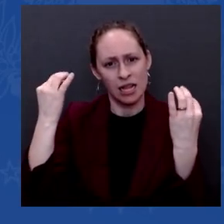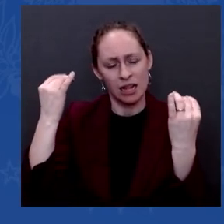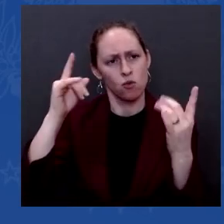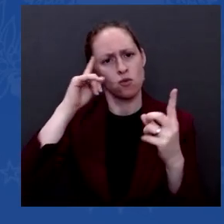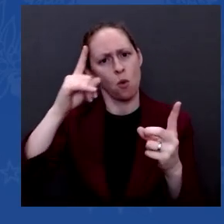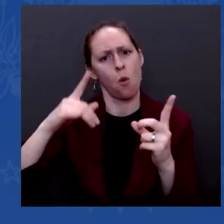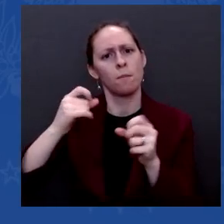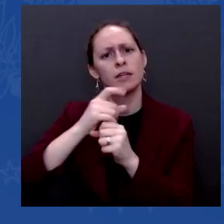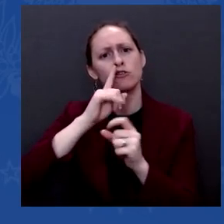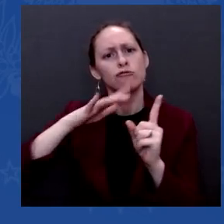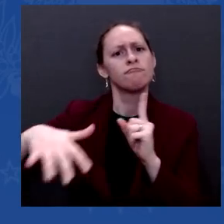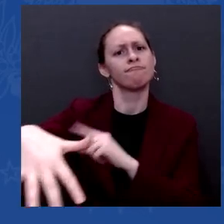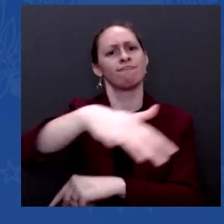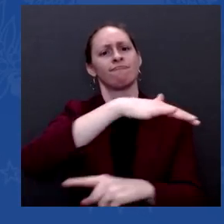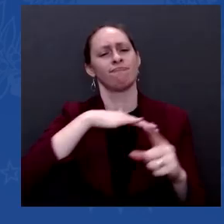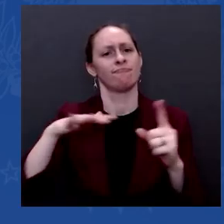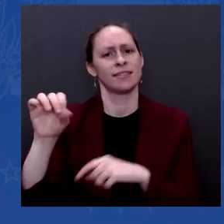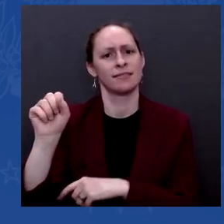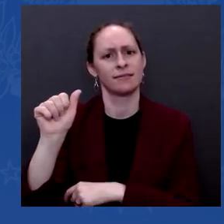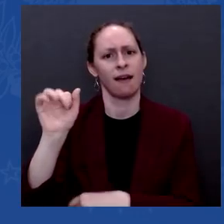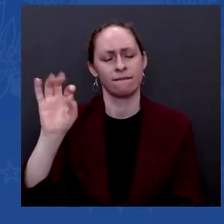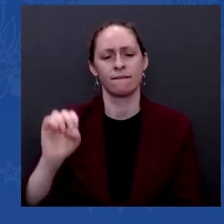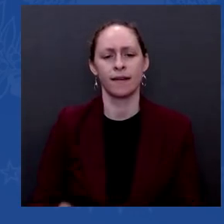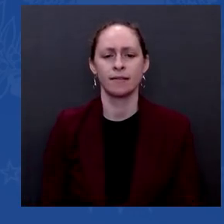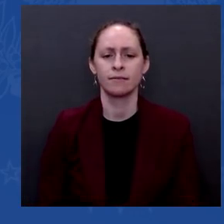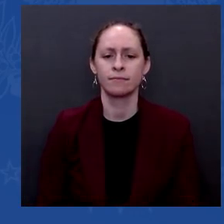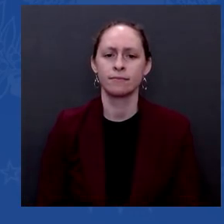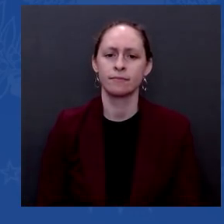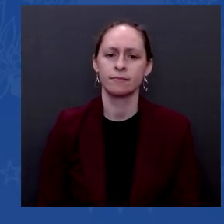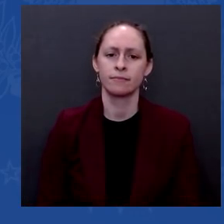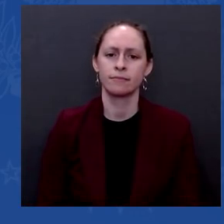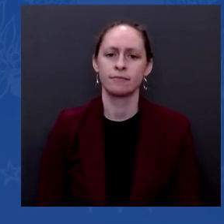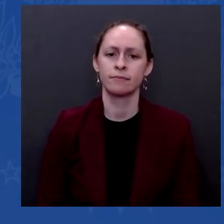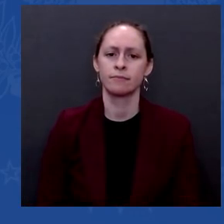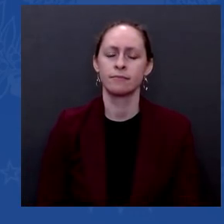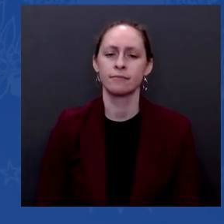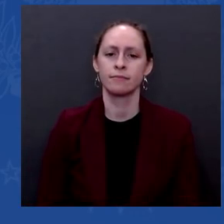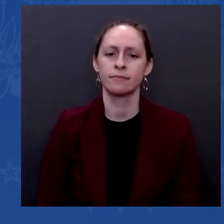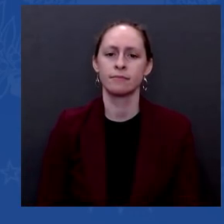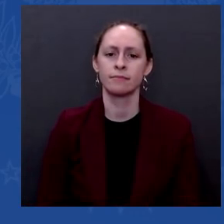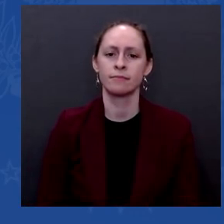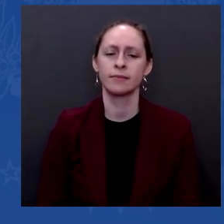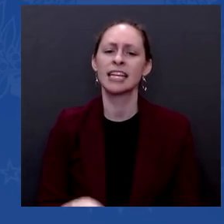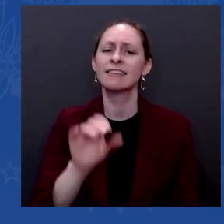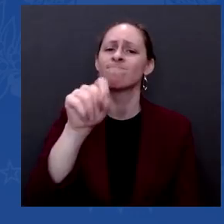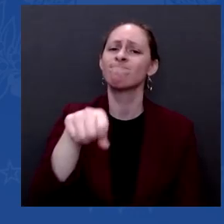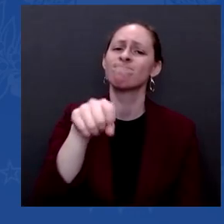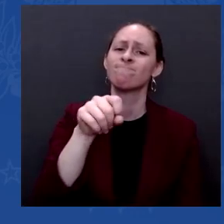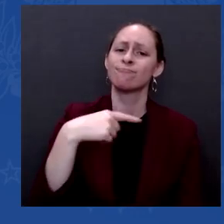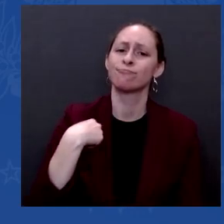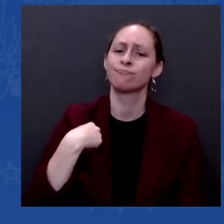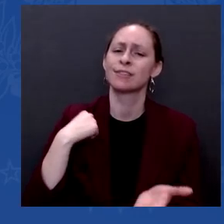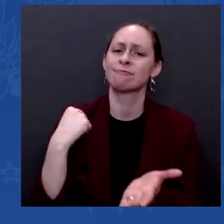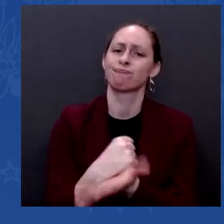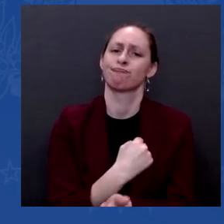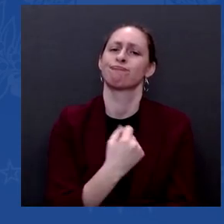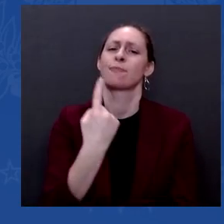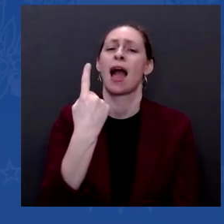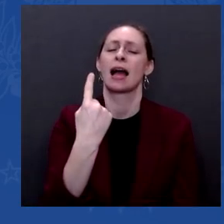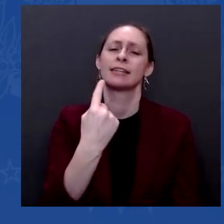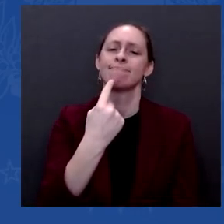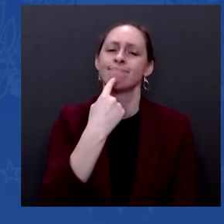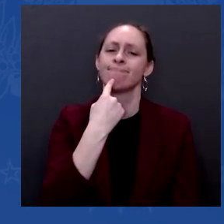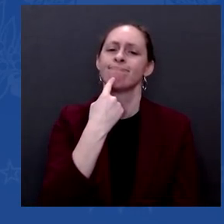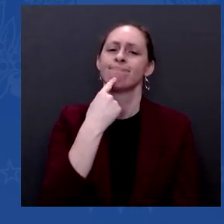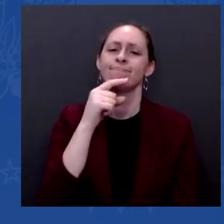where I was a little disappointed. I wish we could have written it differently is when we did the legislation to provide the